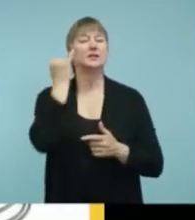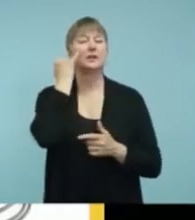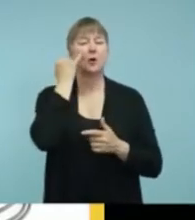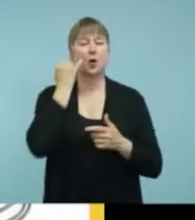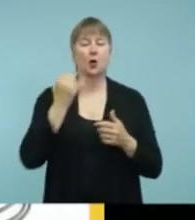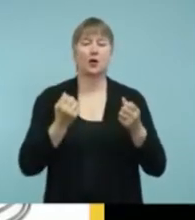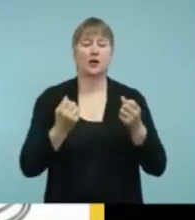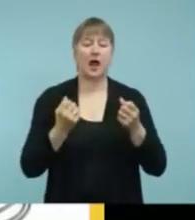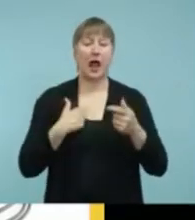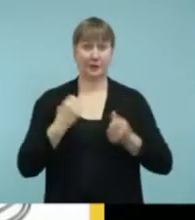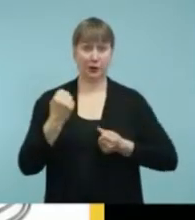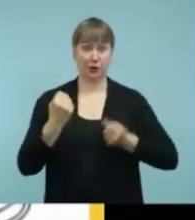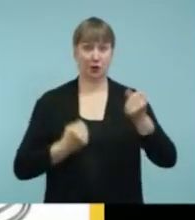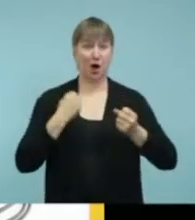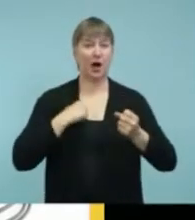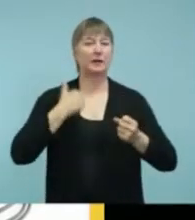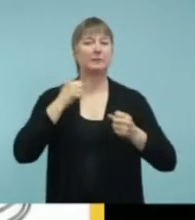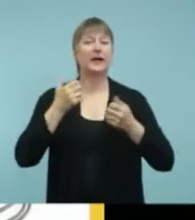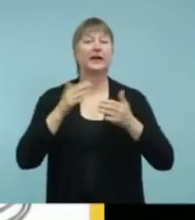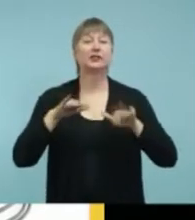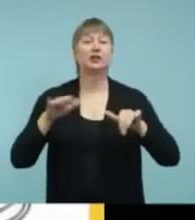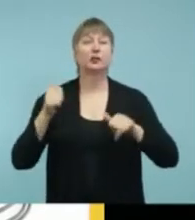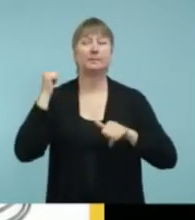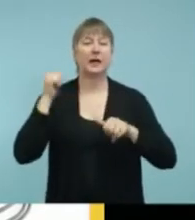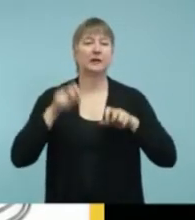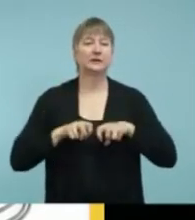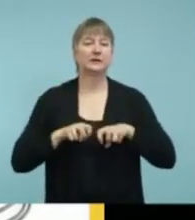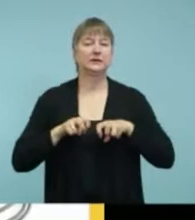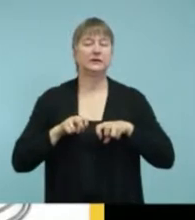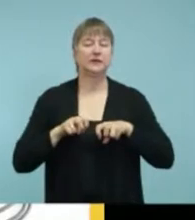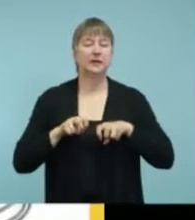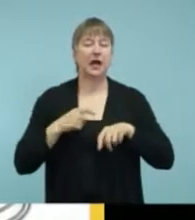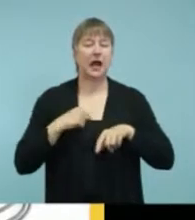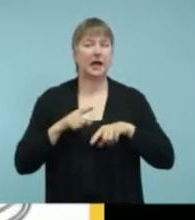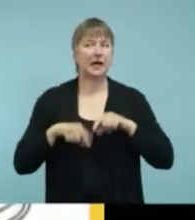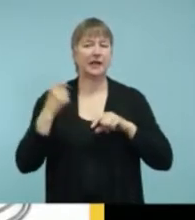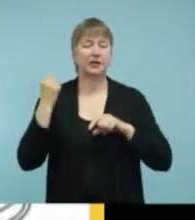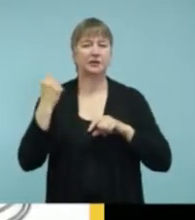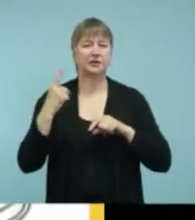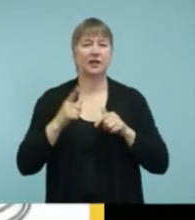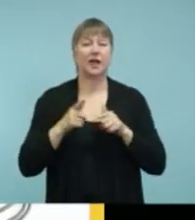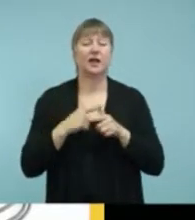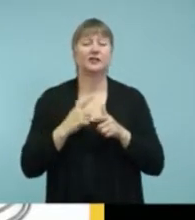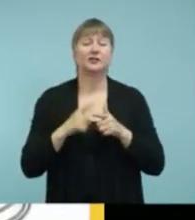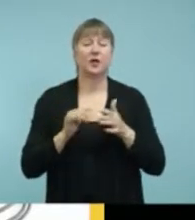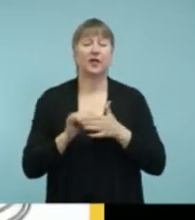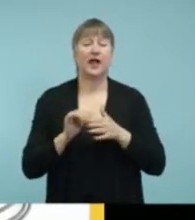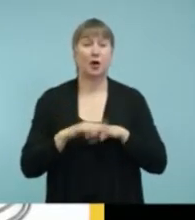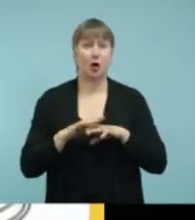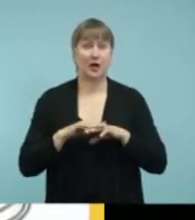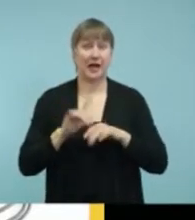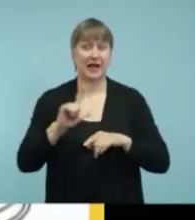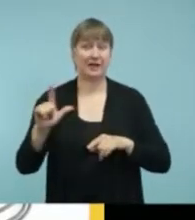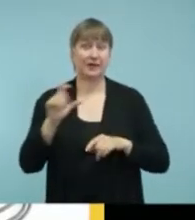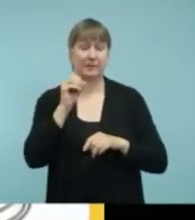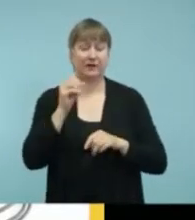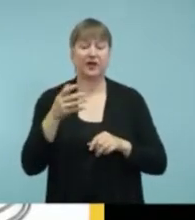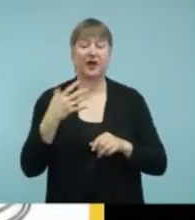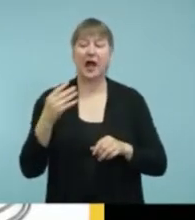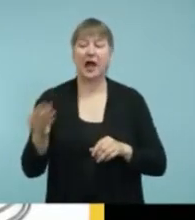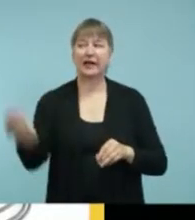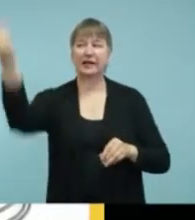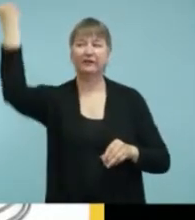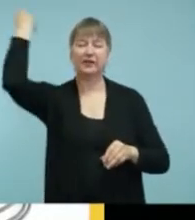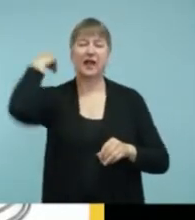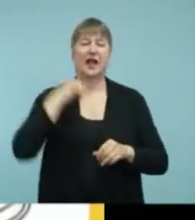backseat, I take that remote microphone that's on the left, and I just hand it back to them. And they talk into it, and